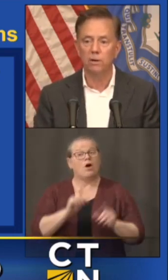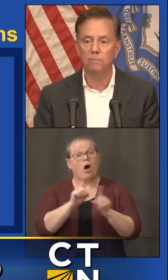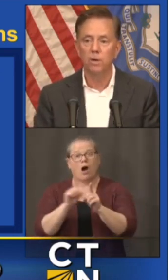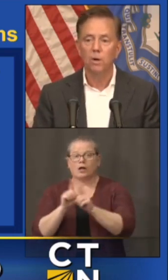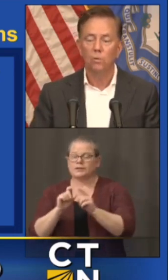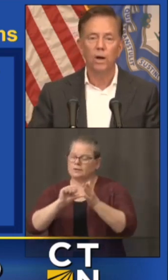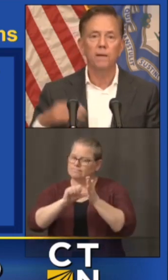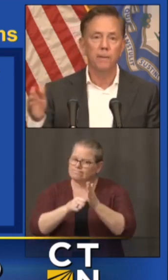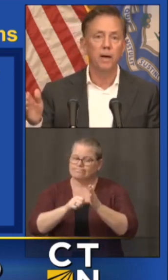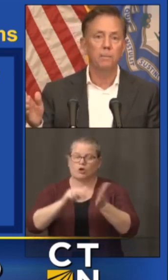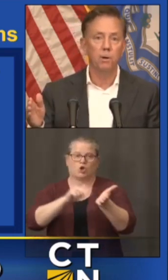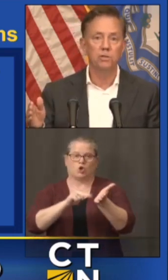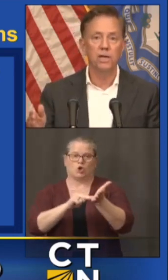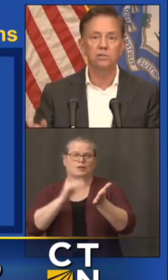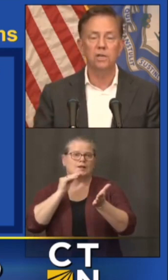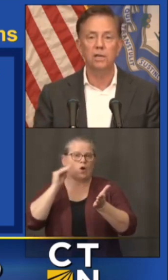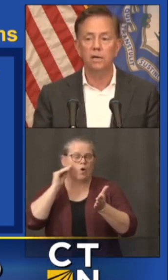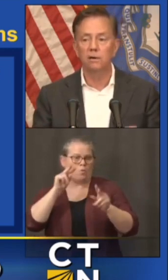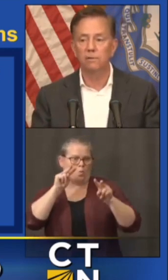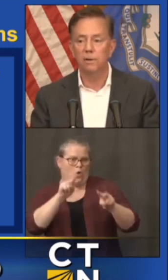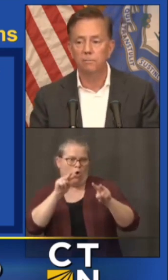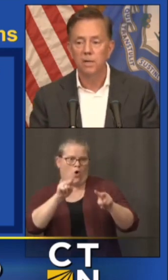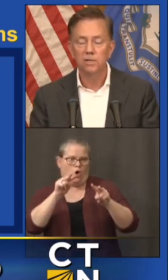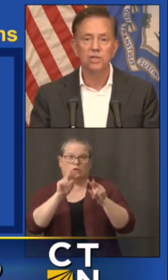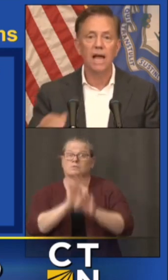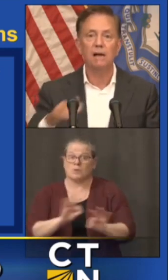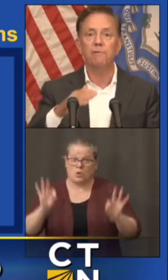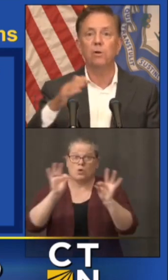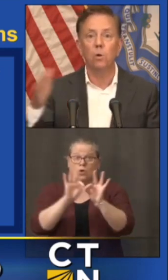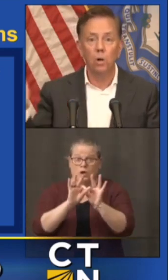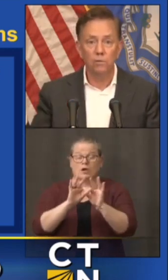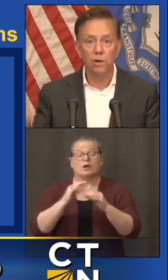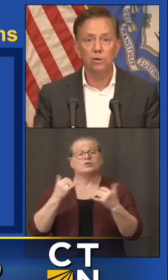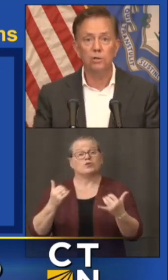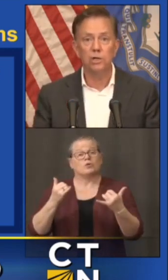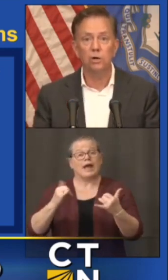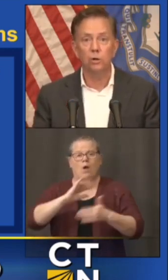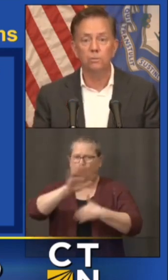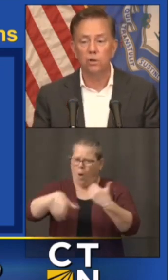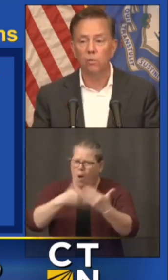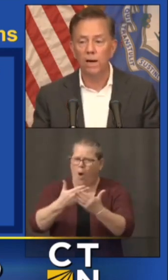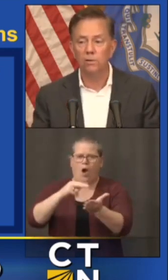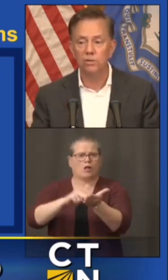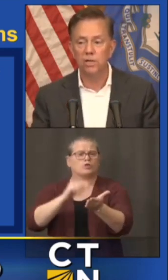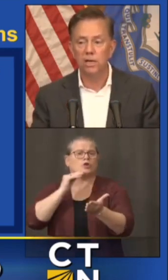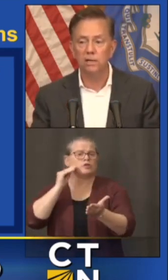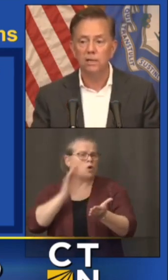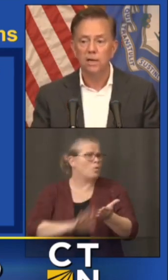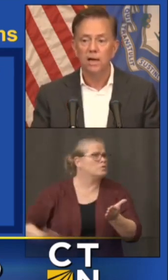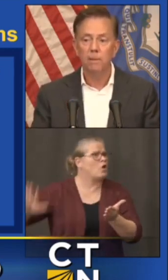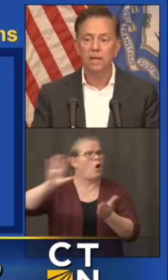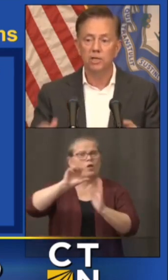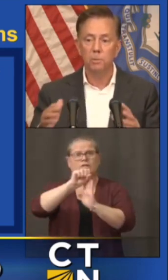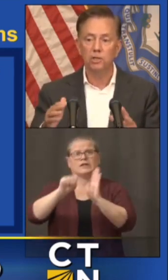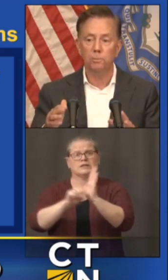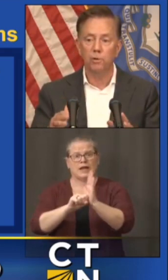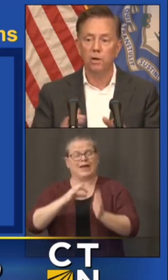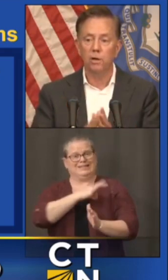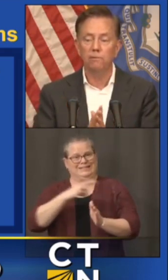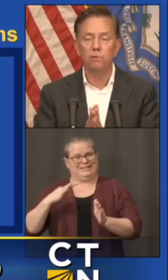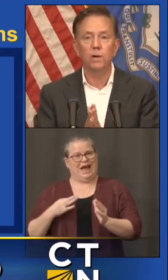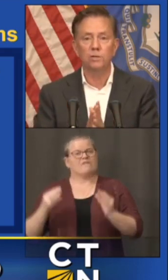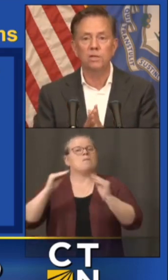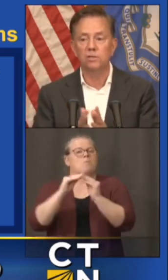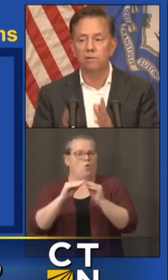we are ramping up our testing of um staff at all of our nursing homes around the state and making a special